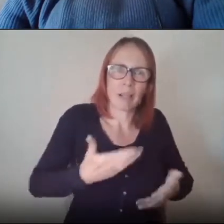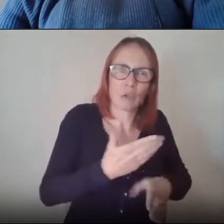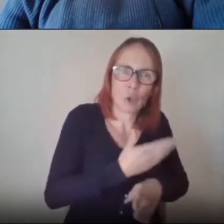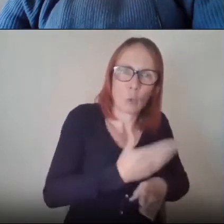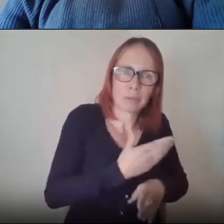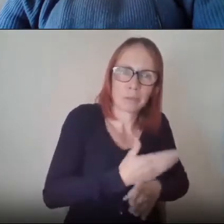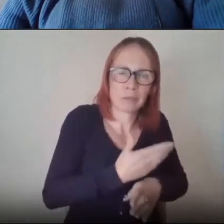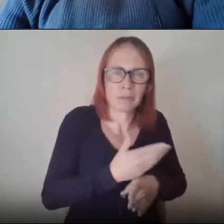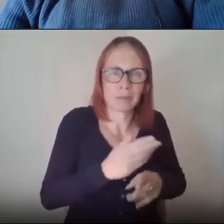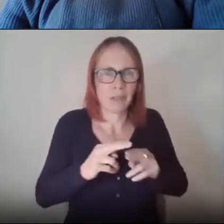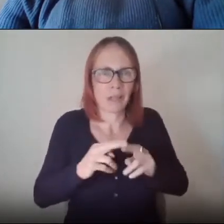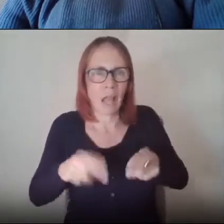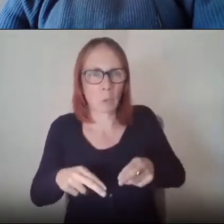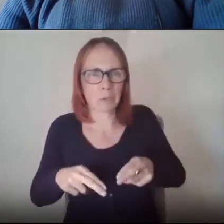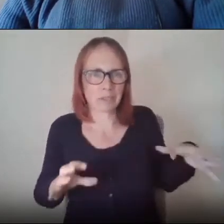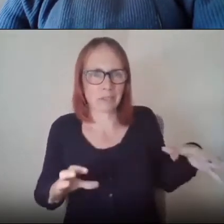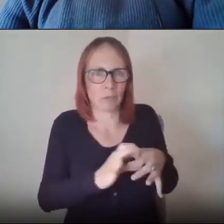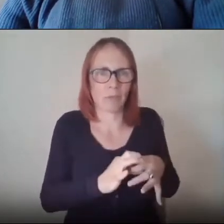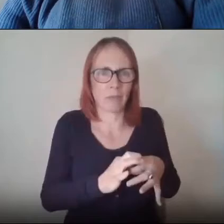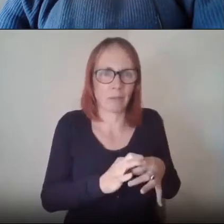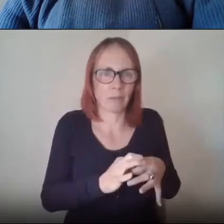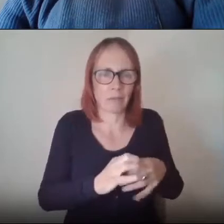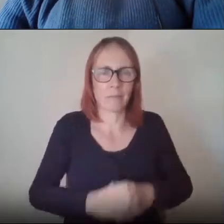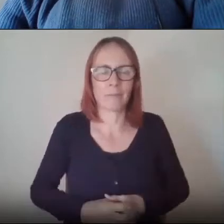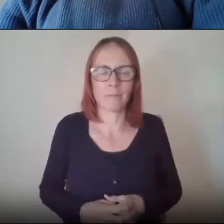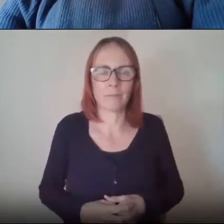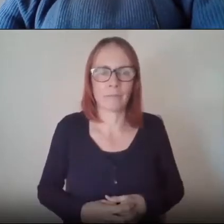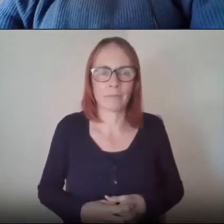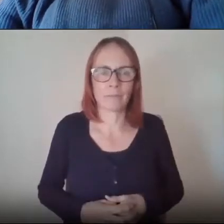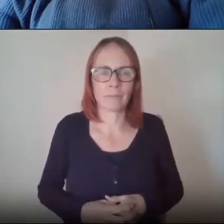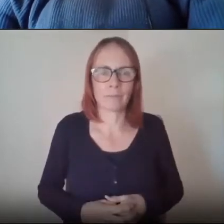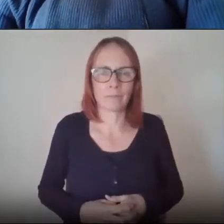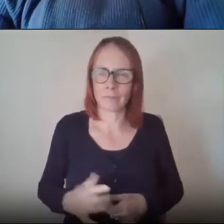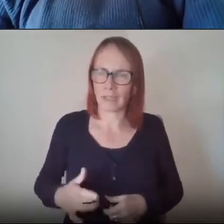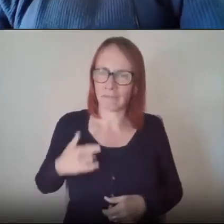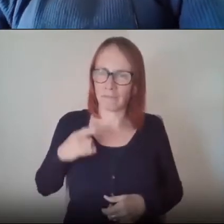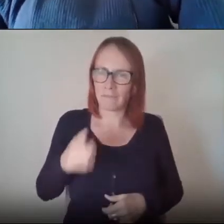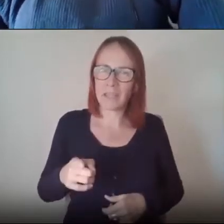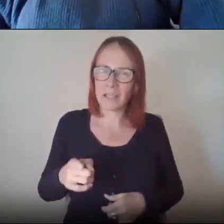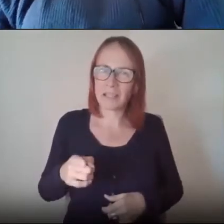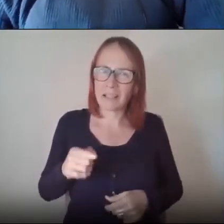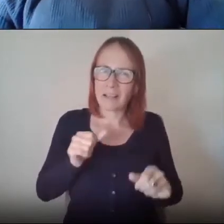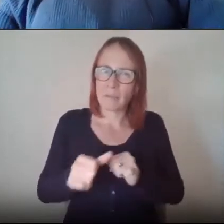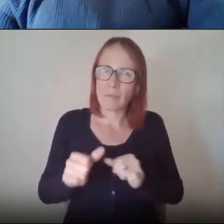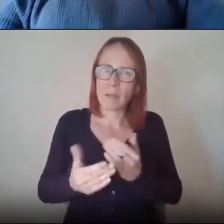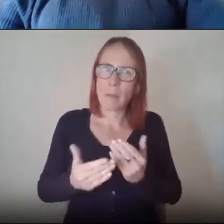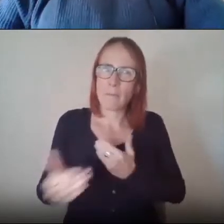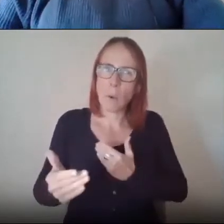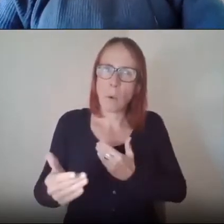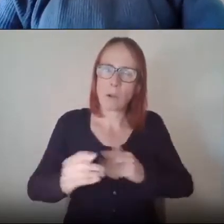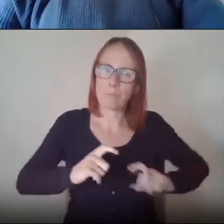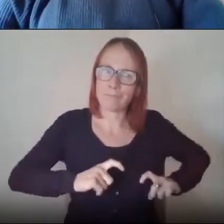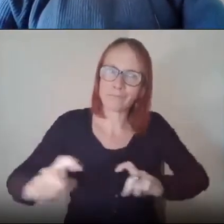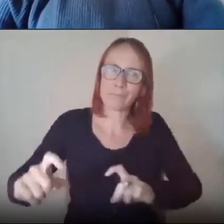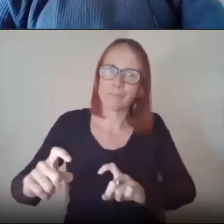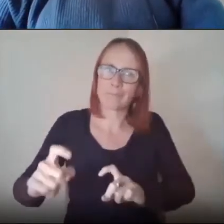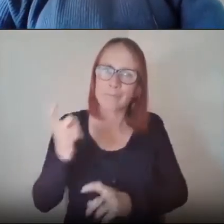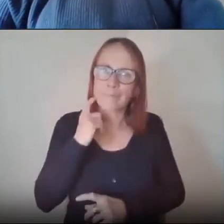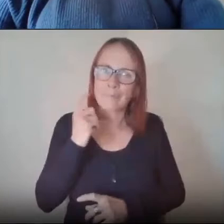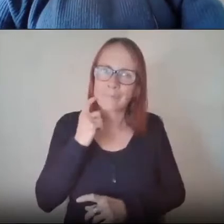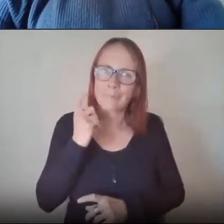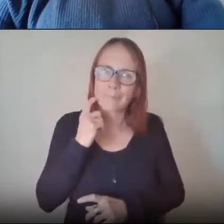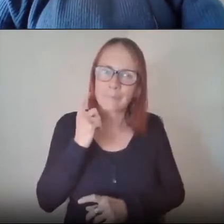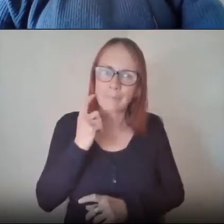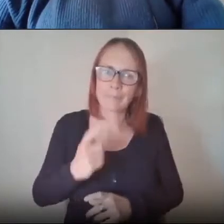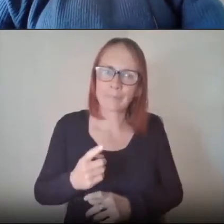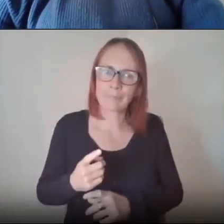it's more solid as well they can it's a more resilient model even if the economy is shaky your